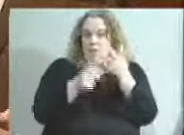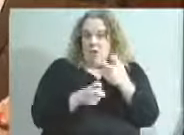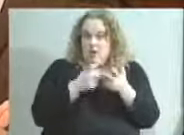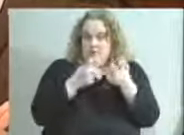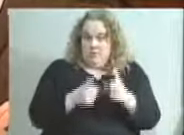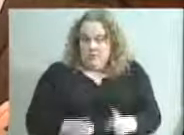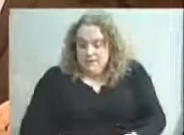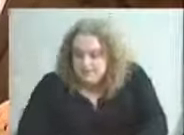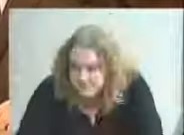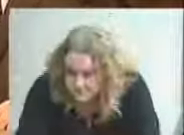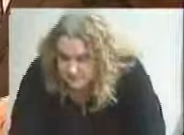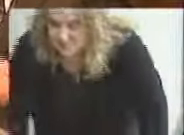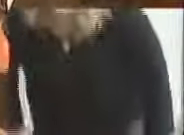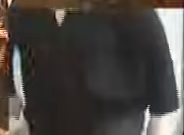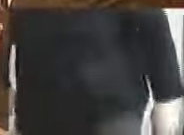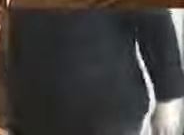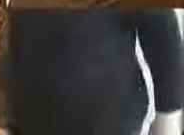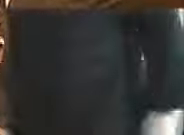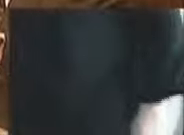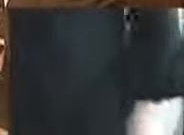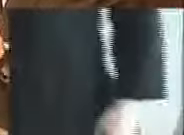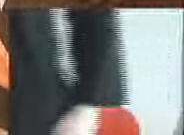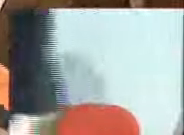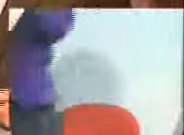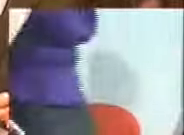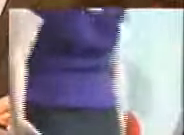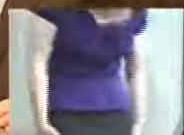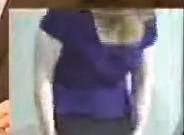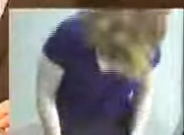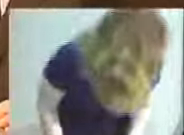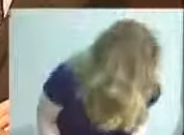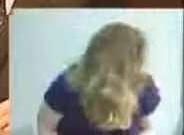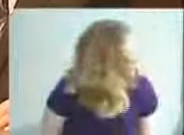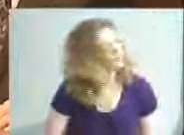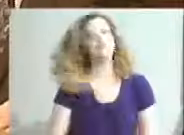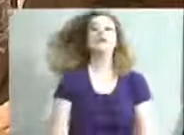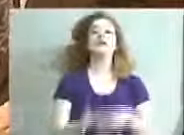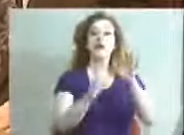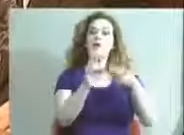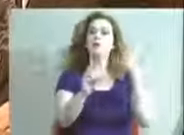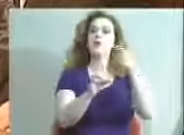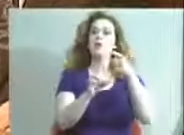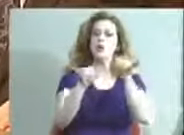address that more here in a second. That would be the gold standard of where we want to go as a community.